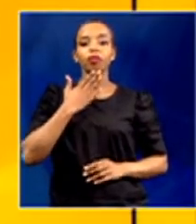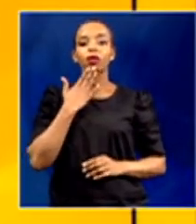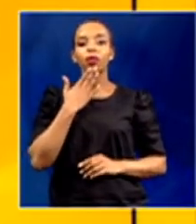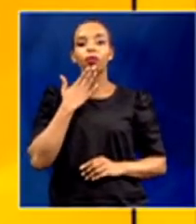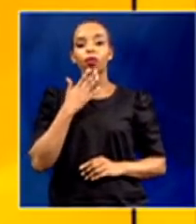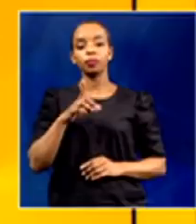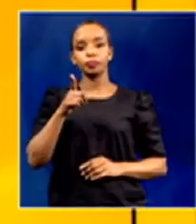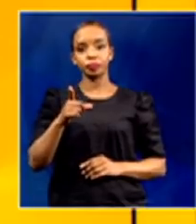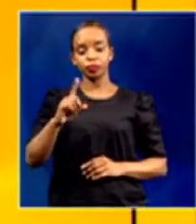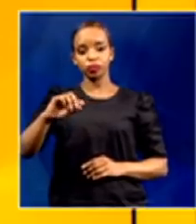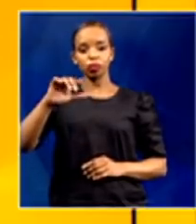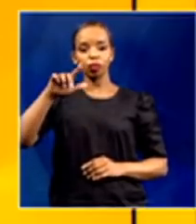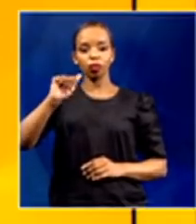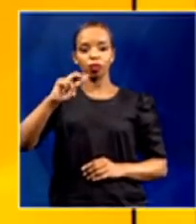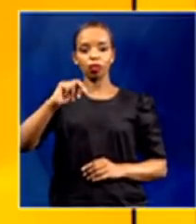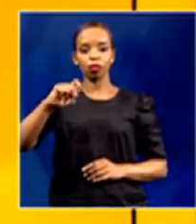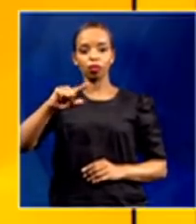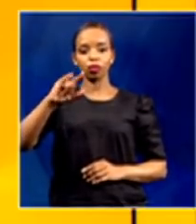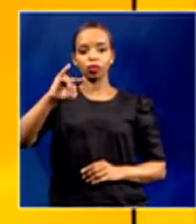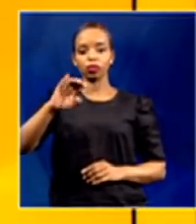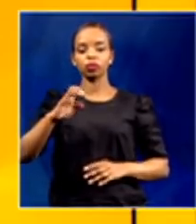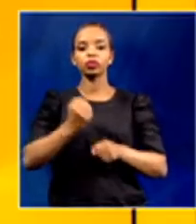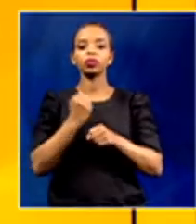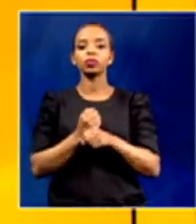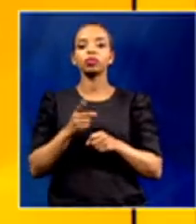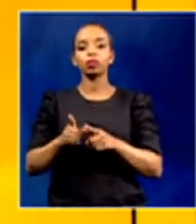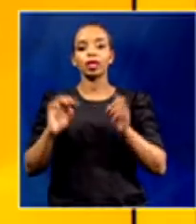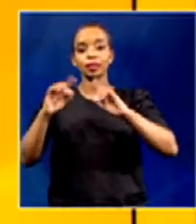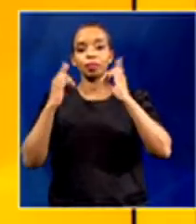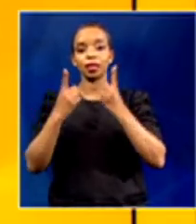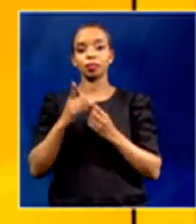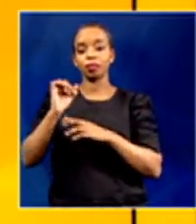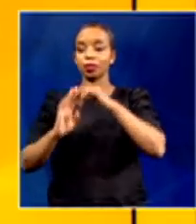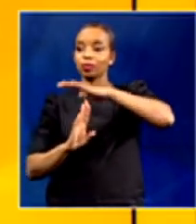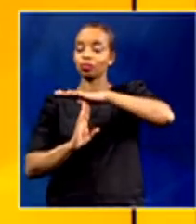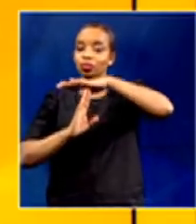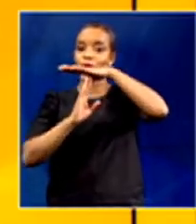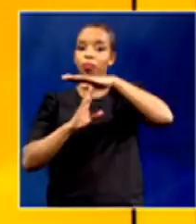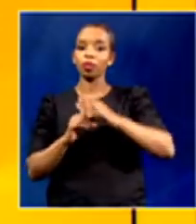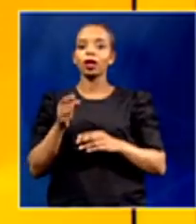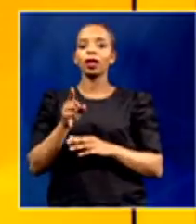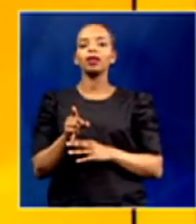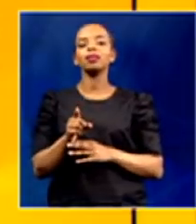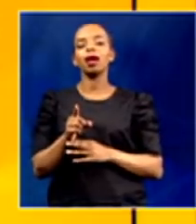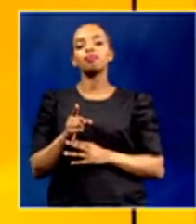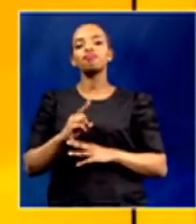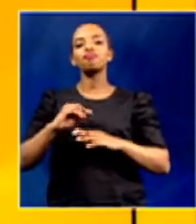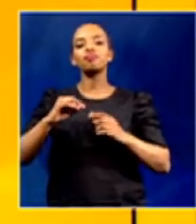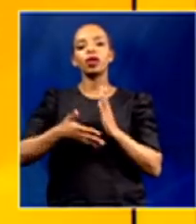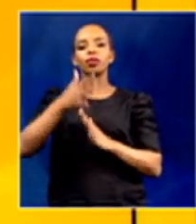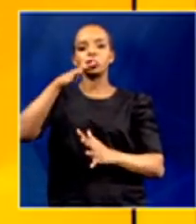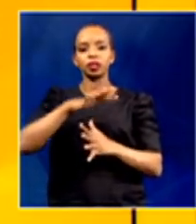health and safety of learners her department's top priority. And they say that the phasing in of only three grades,